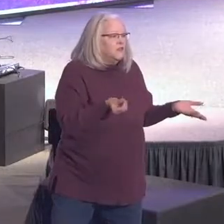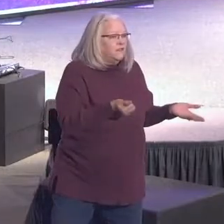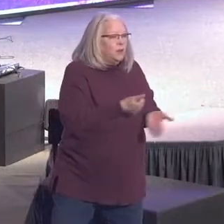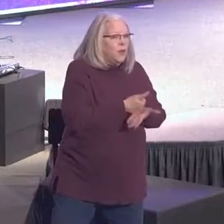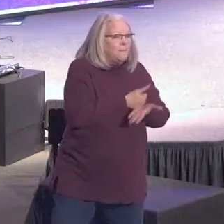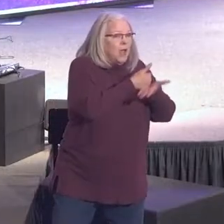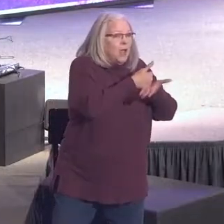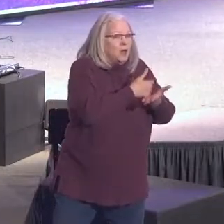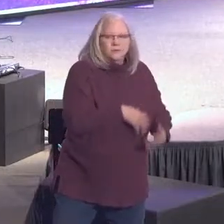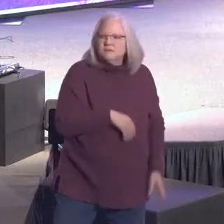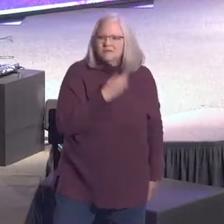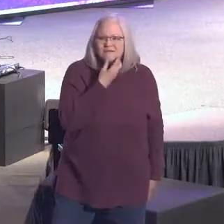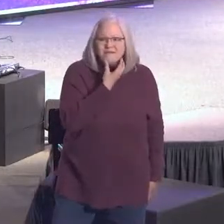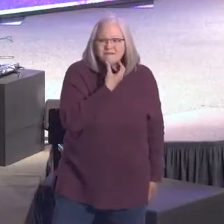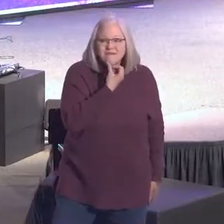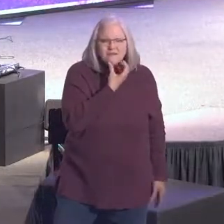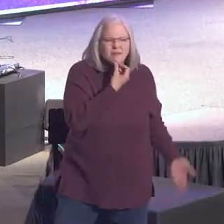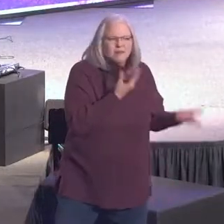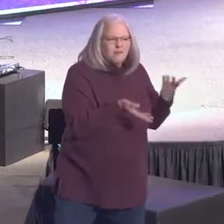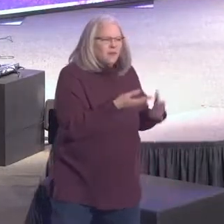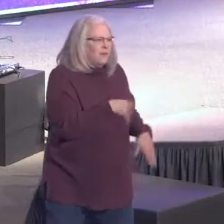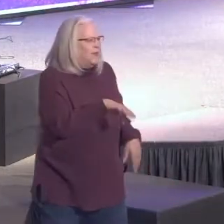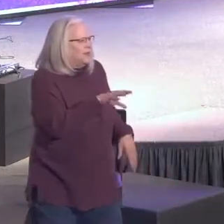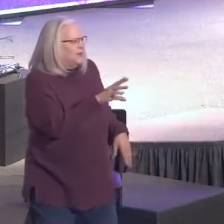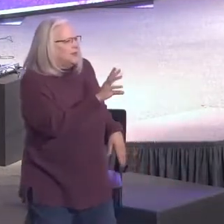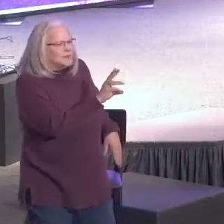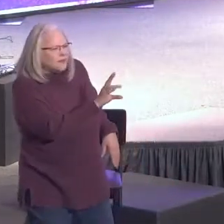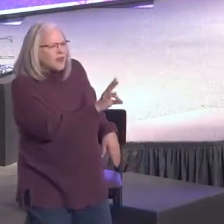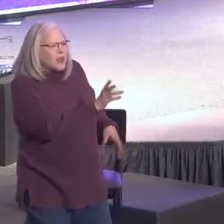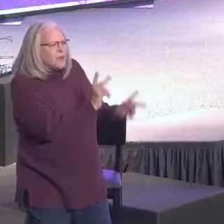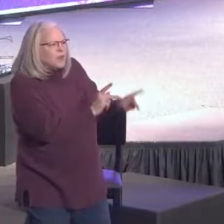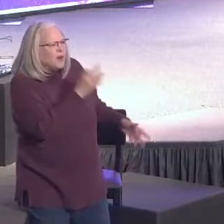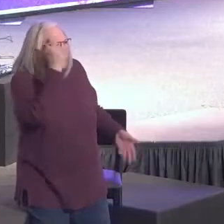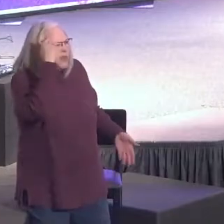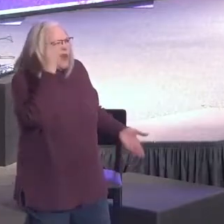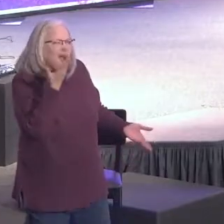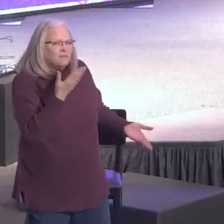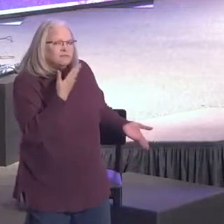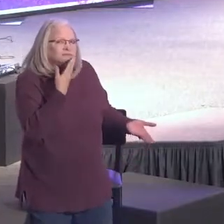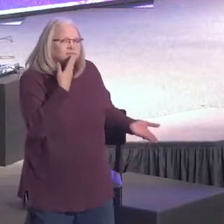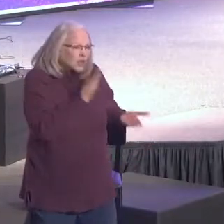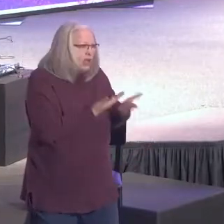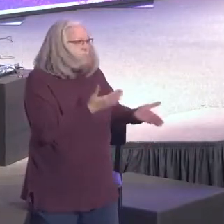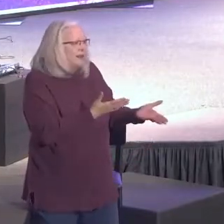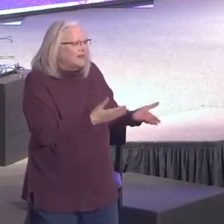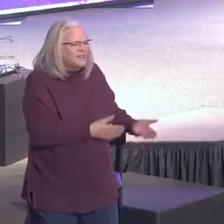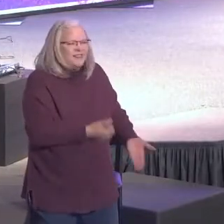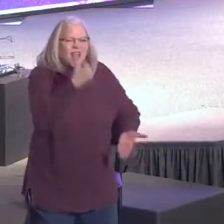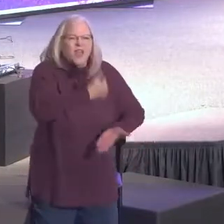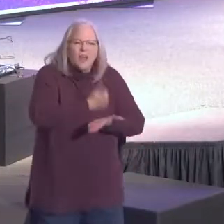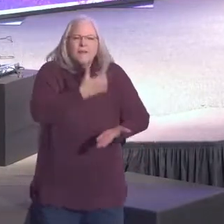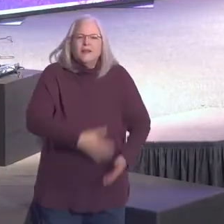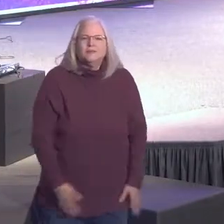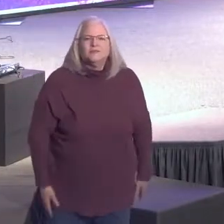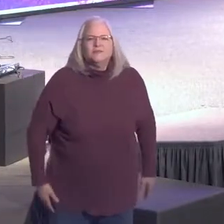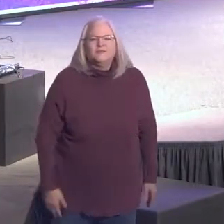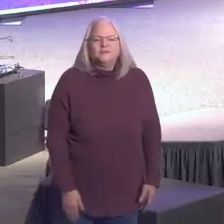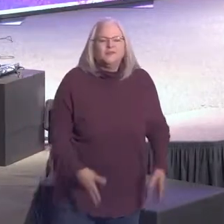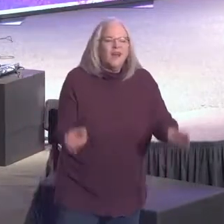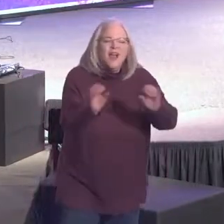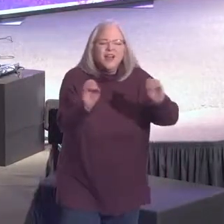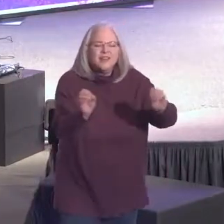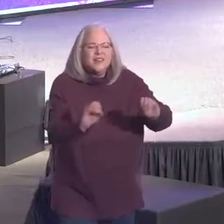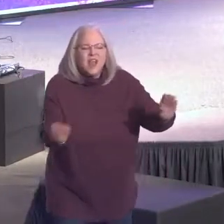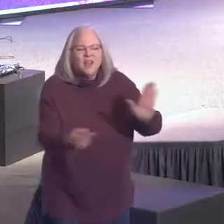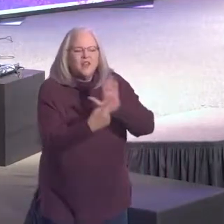me like about eight people thought that was really a legitimate thing. Amen? Listen, nothing demonstrates love like the